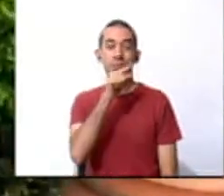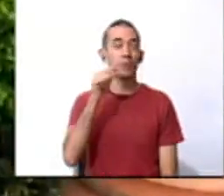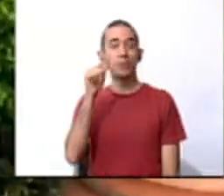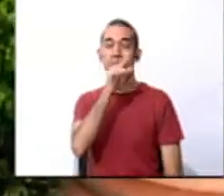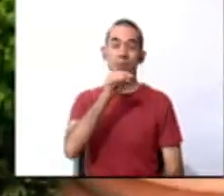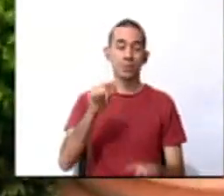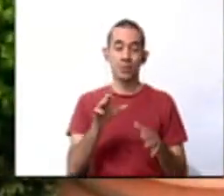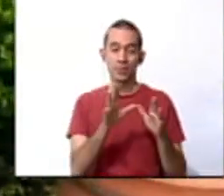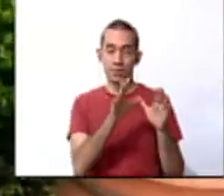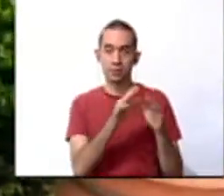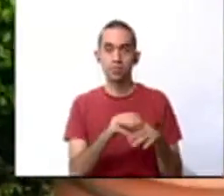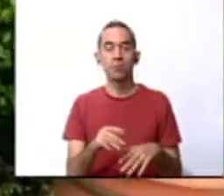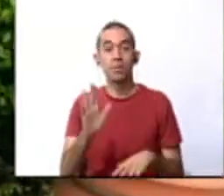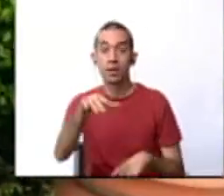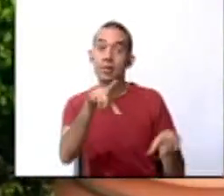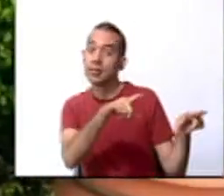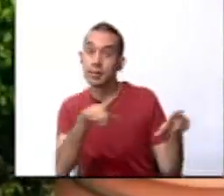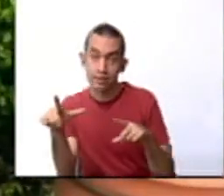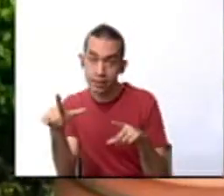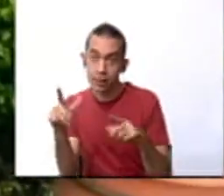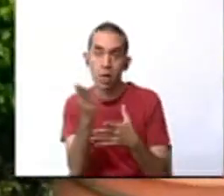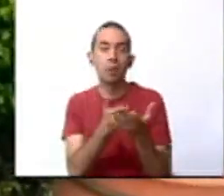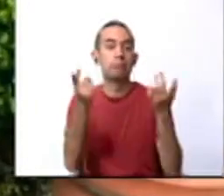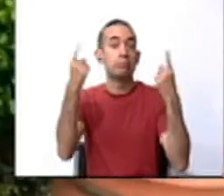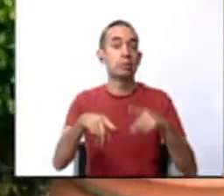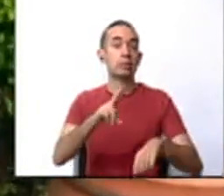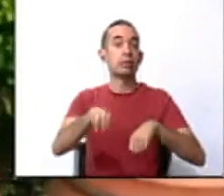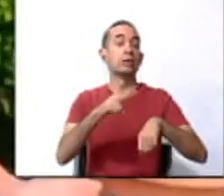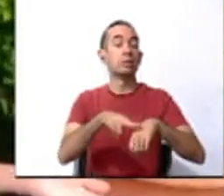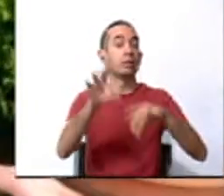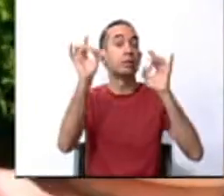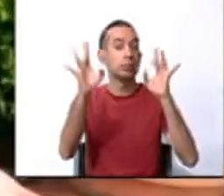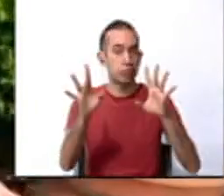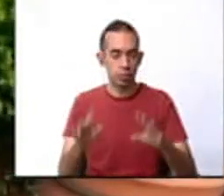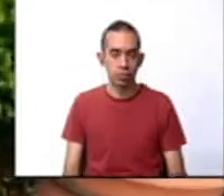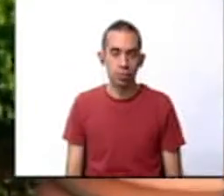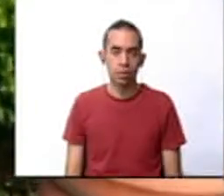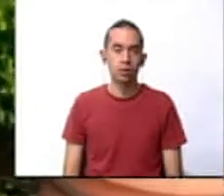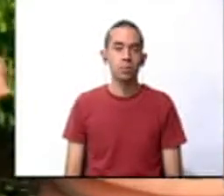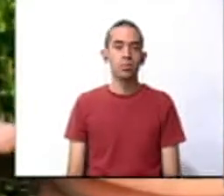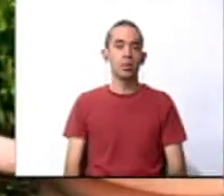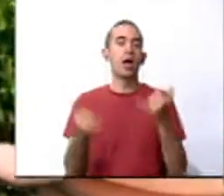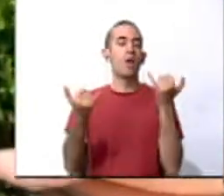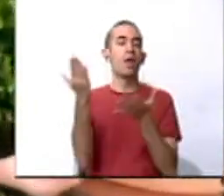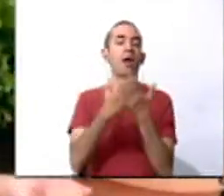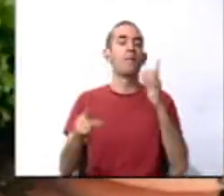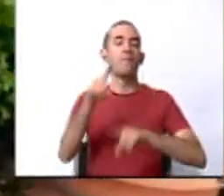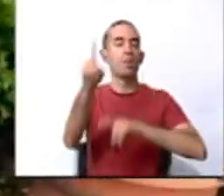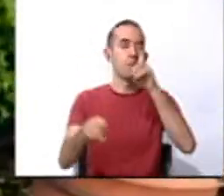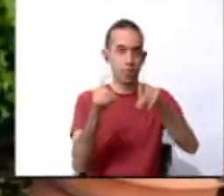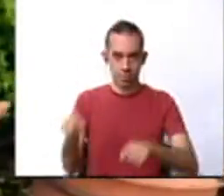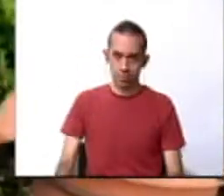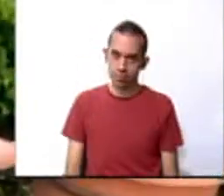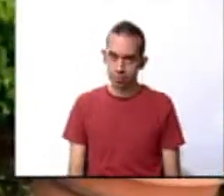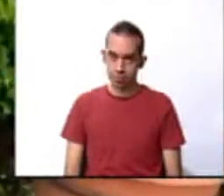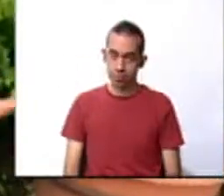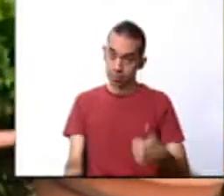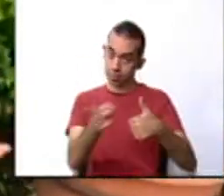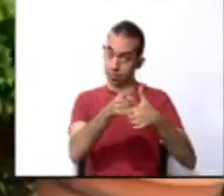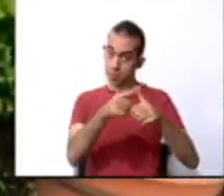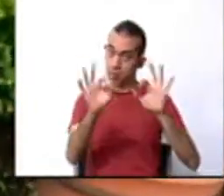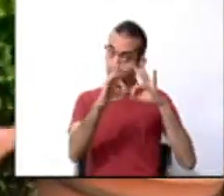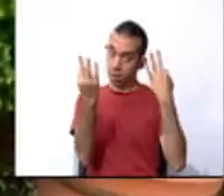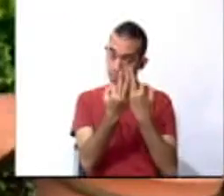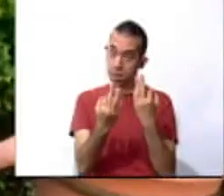Let's be prepared in case of an actual disaster. Now, I have some questions for you. Does your family